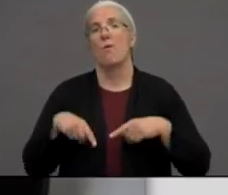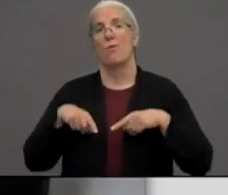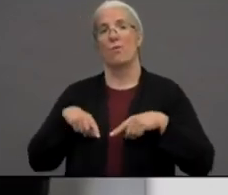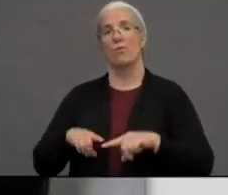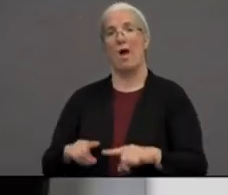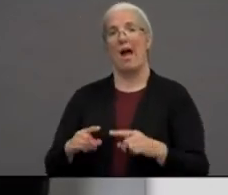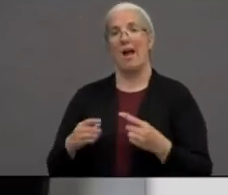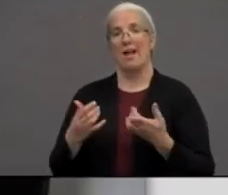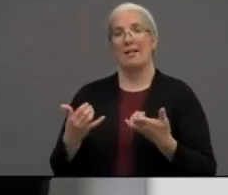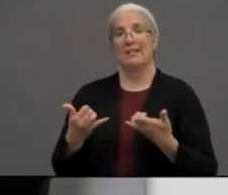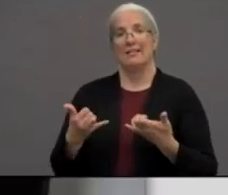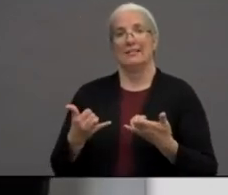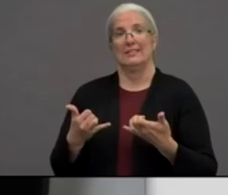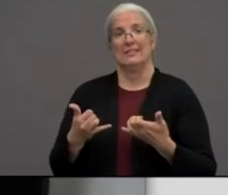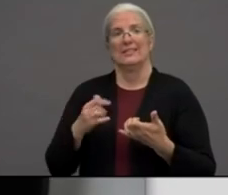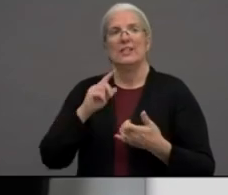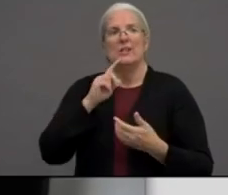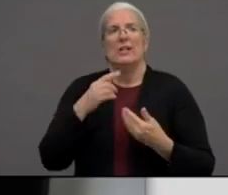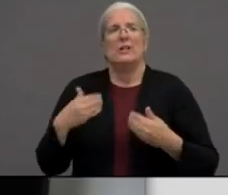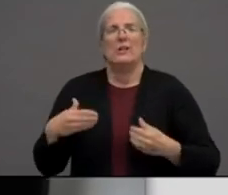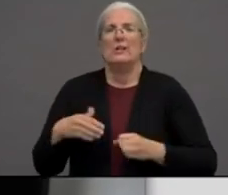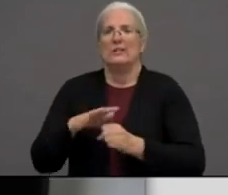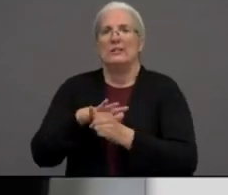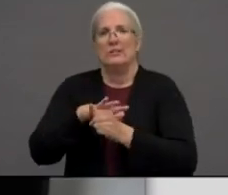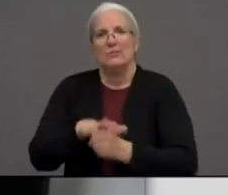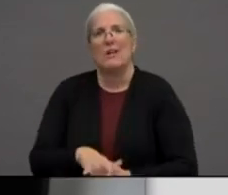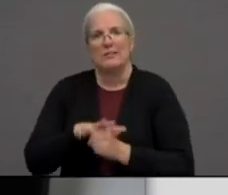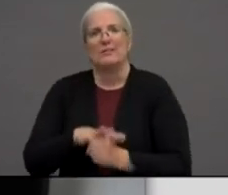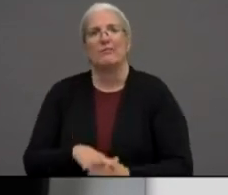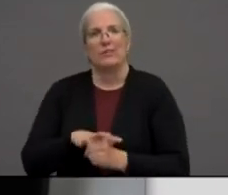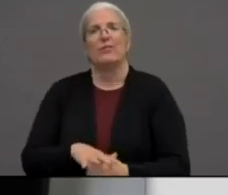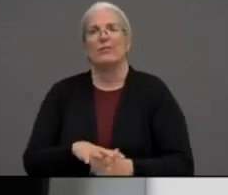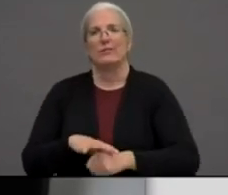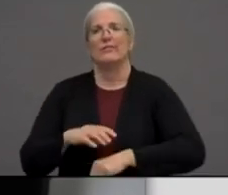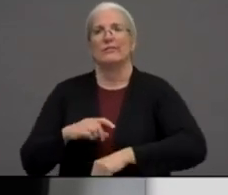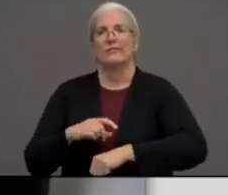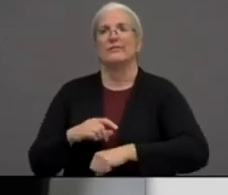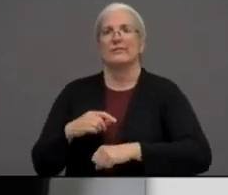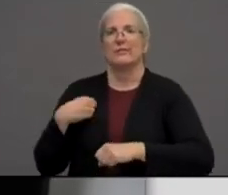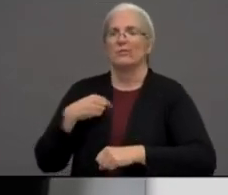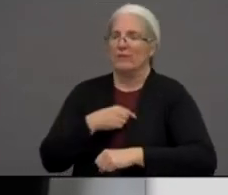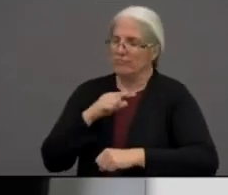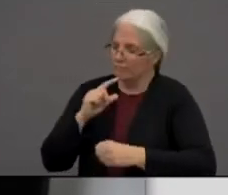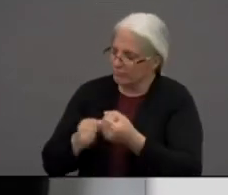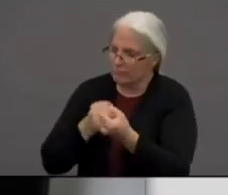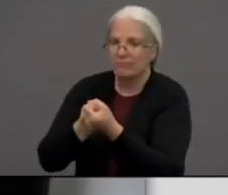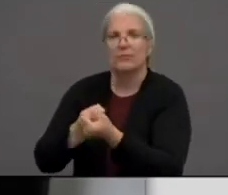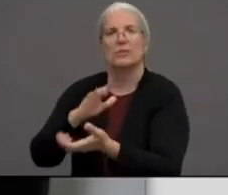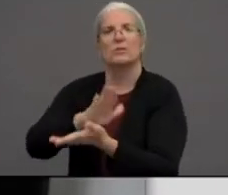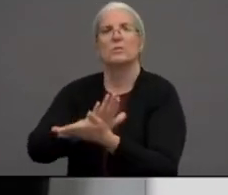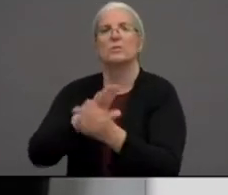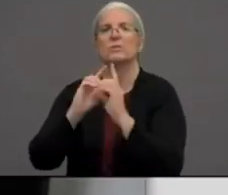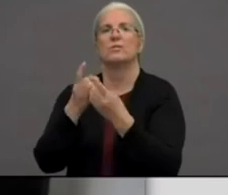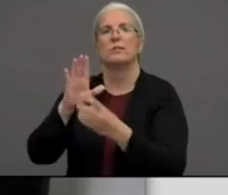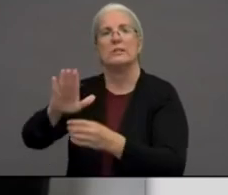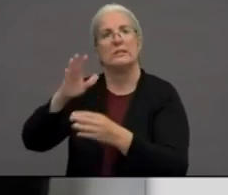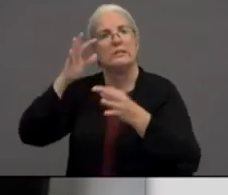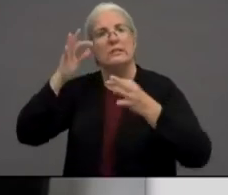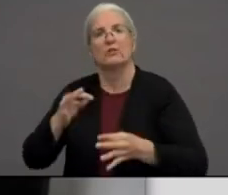stressful time, we support the district's decision. I think this